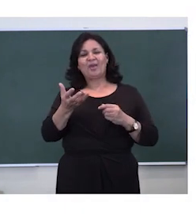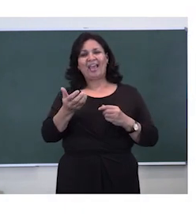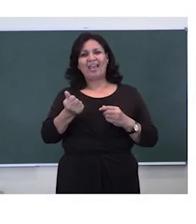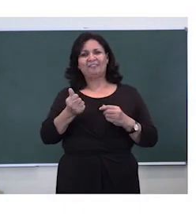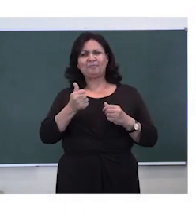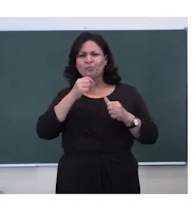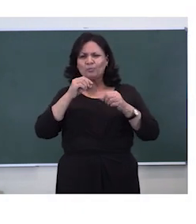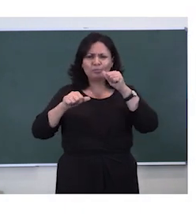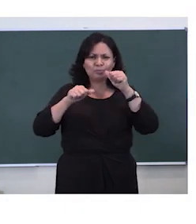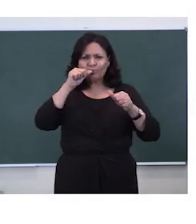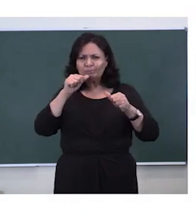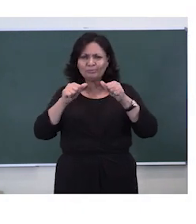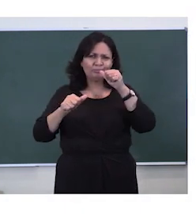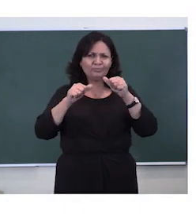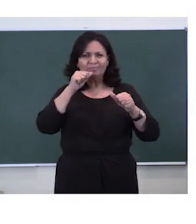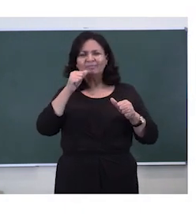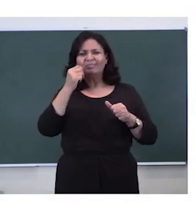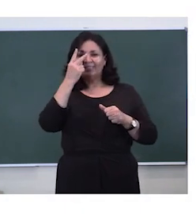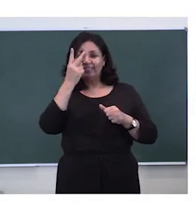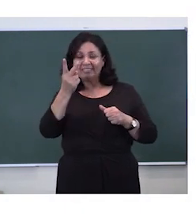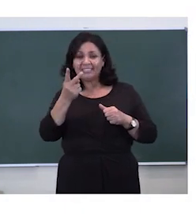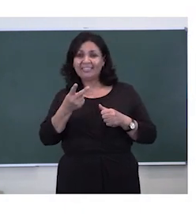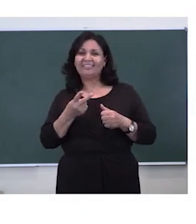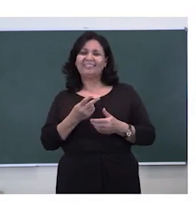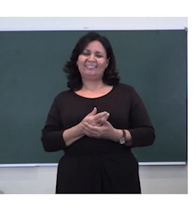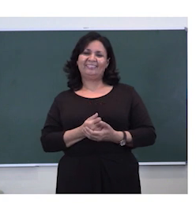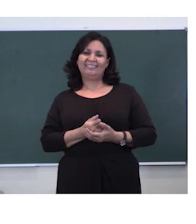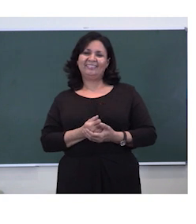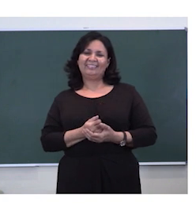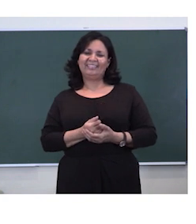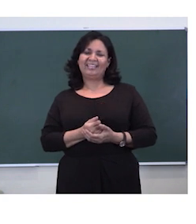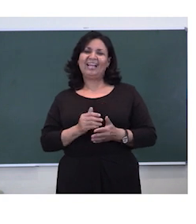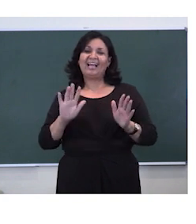Can you see the picture? You are going to use the color red.